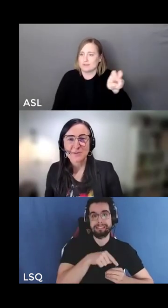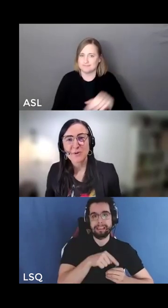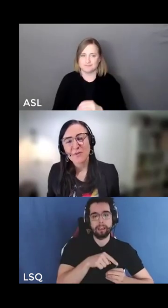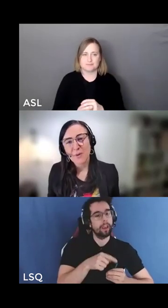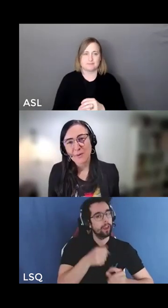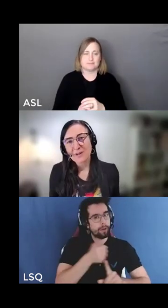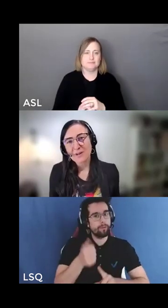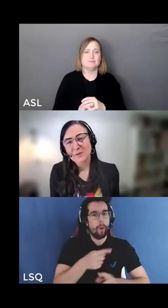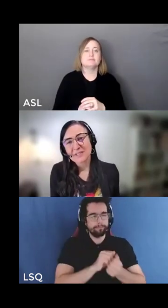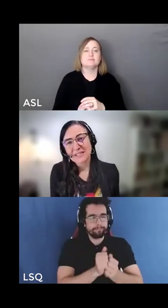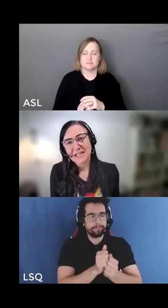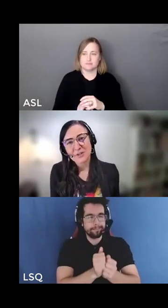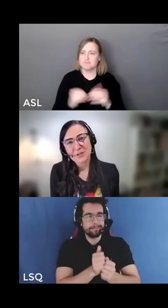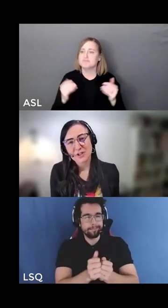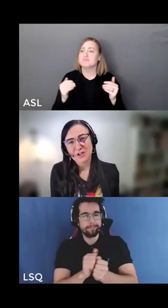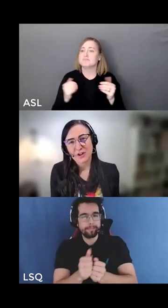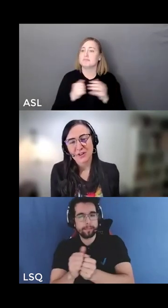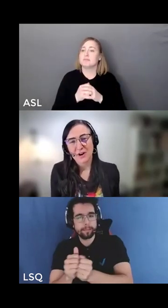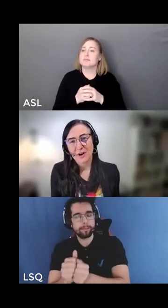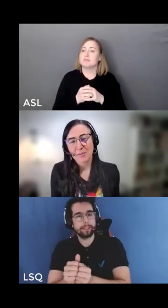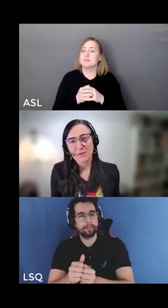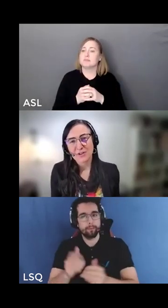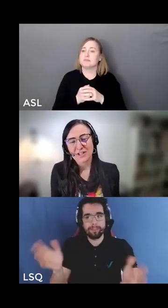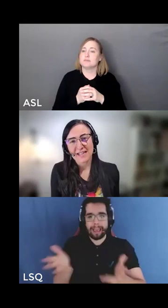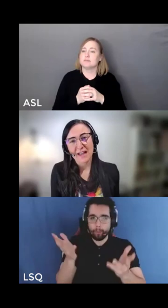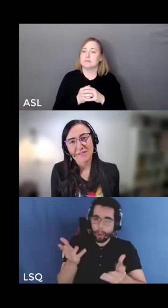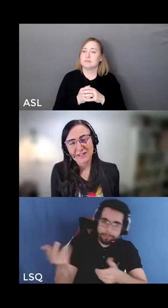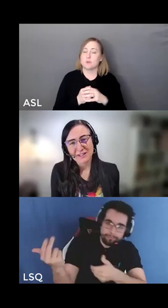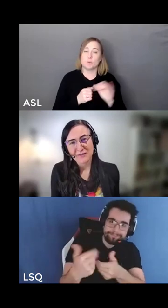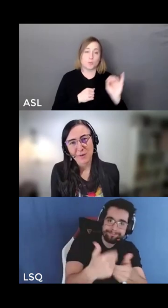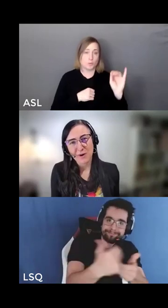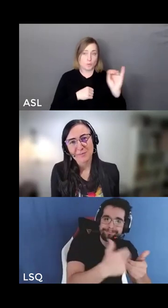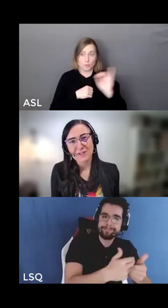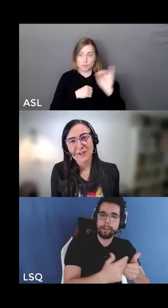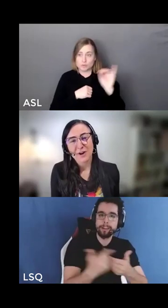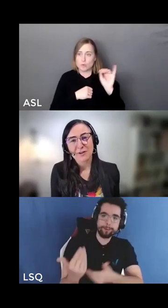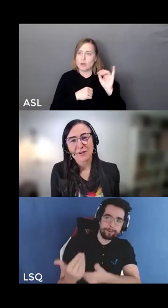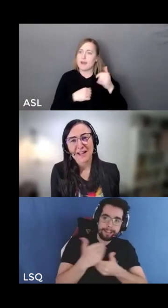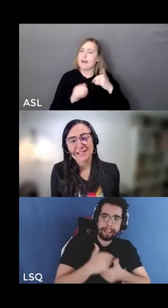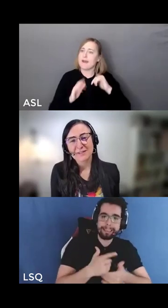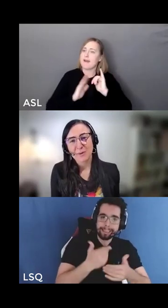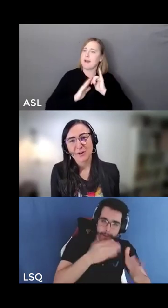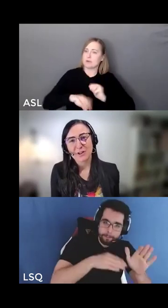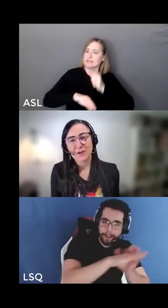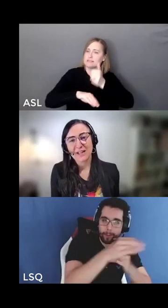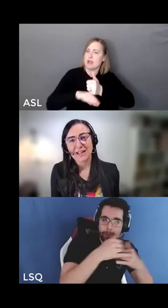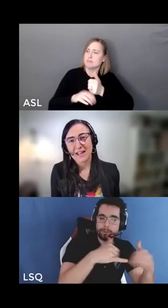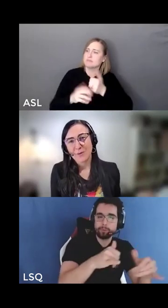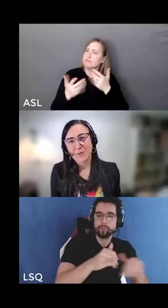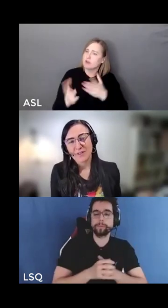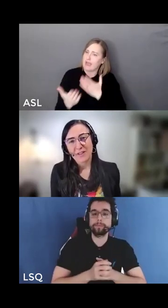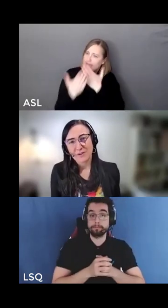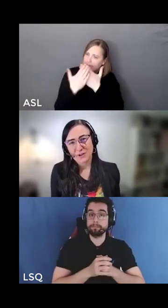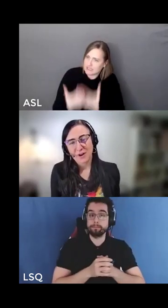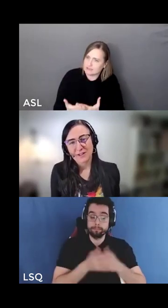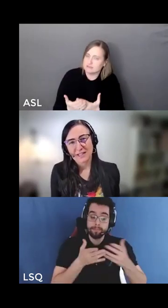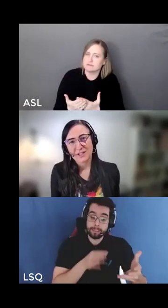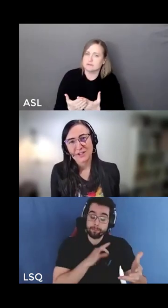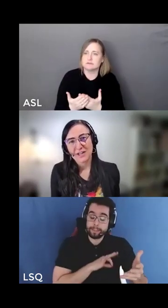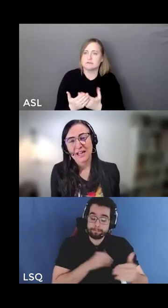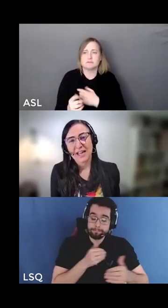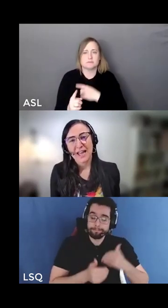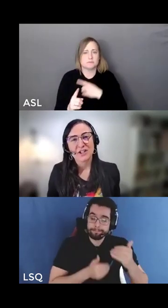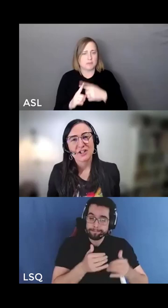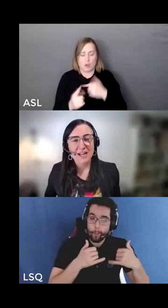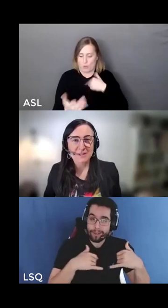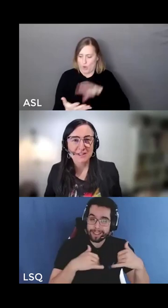As we move forward, we're seeking to ensure that our approach is evidence-informed, reflects what we're learning with others across the